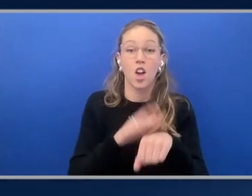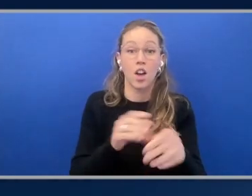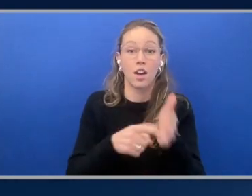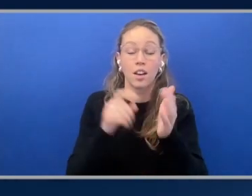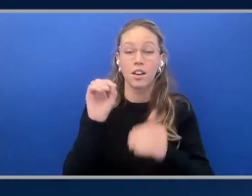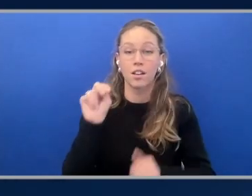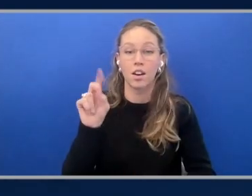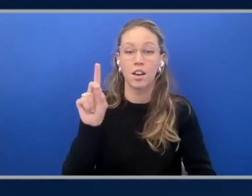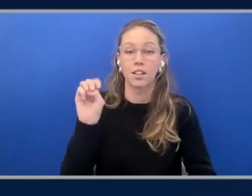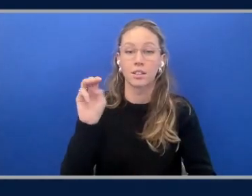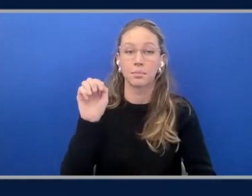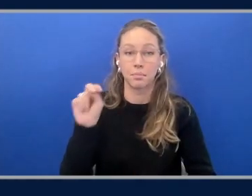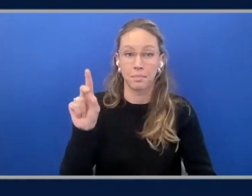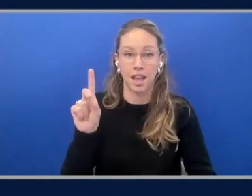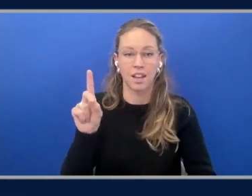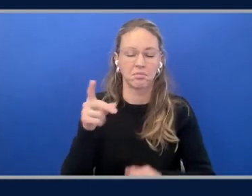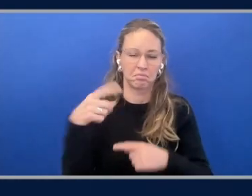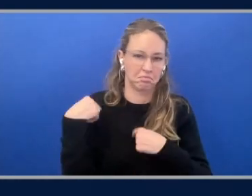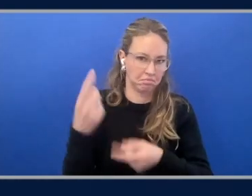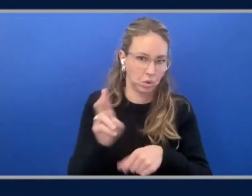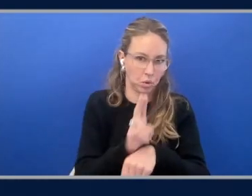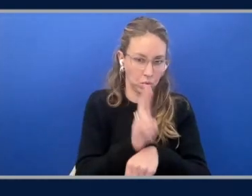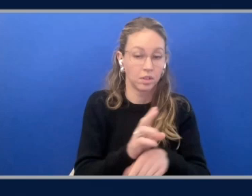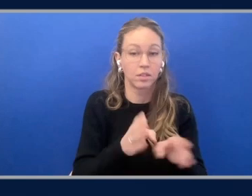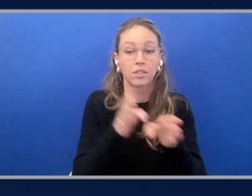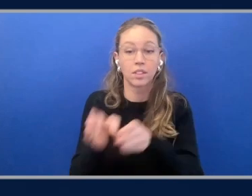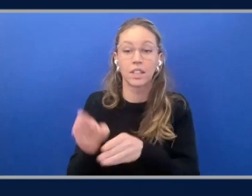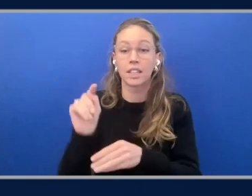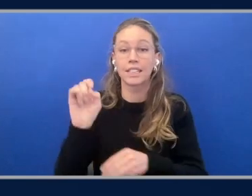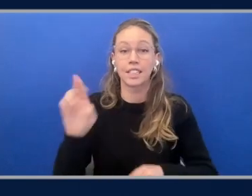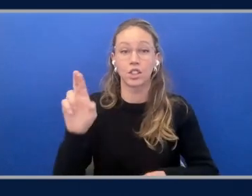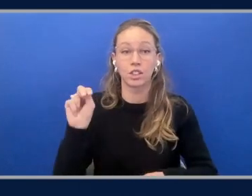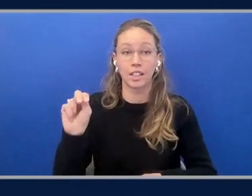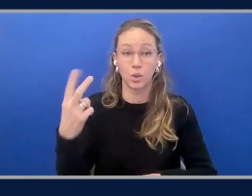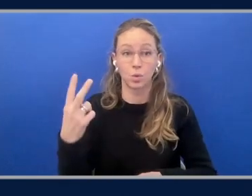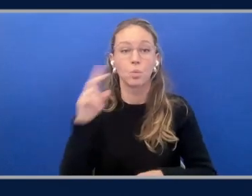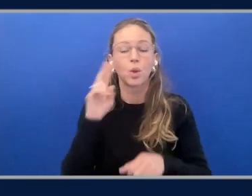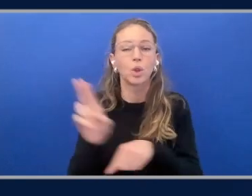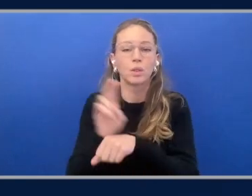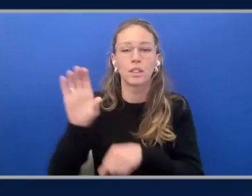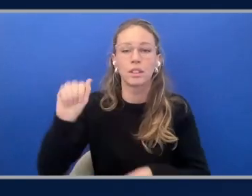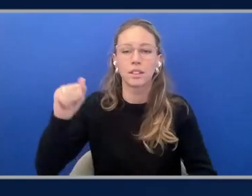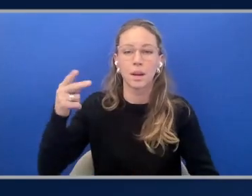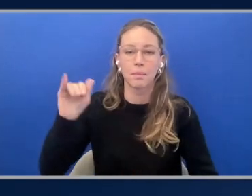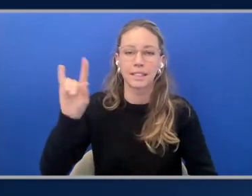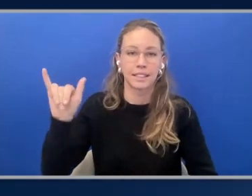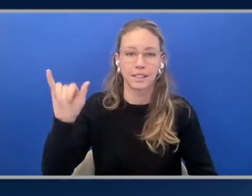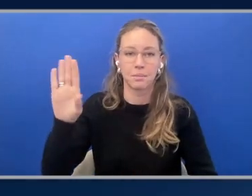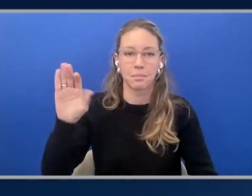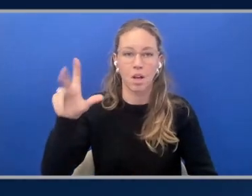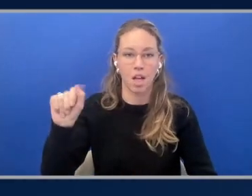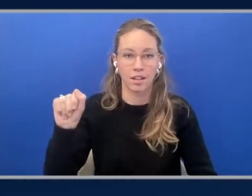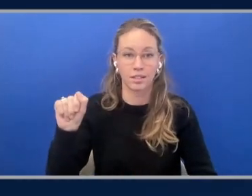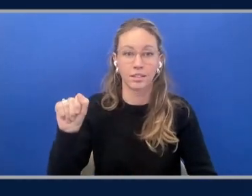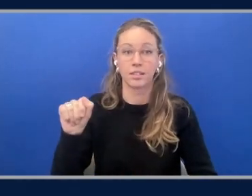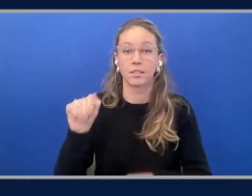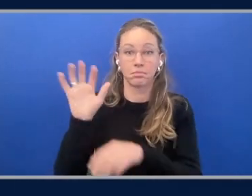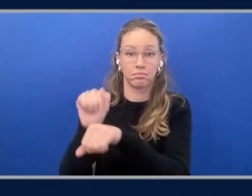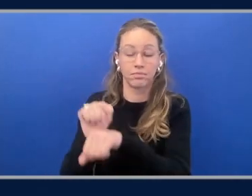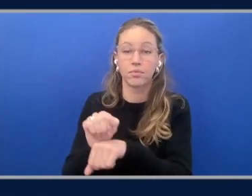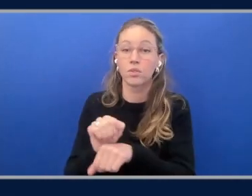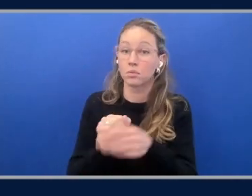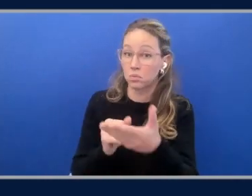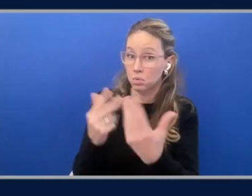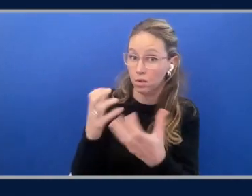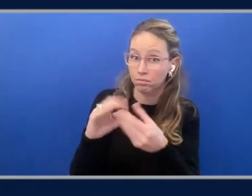reservations have been around for a while. But for tier N2, we're actually using capacity blocks. Right. So, Joe, did you want to quickly comment? Yeah. So it's really